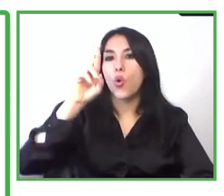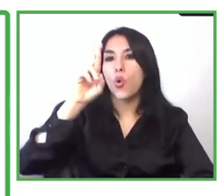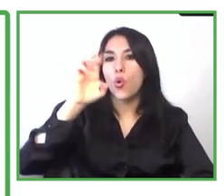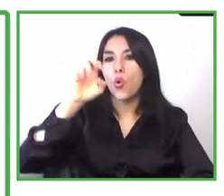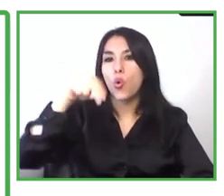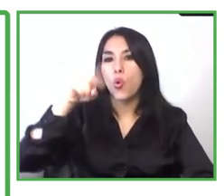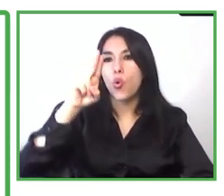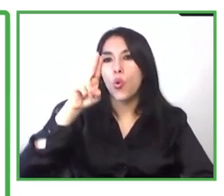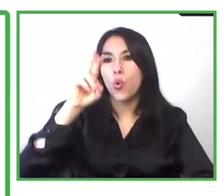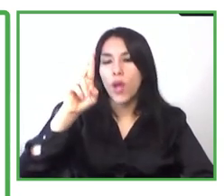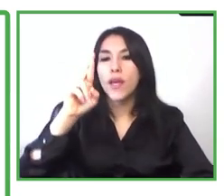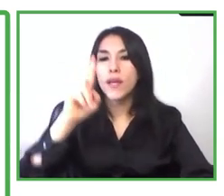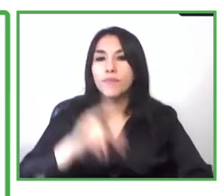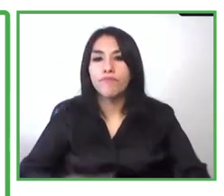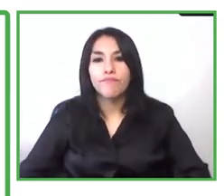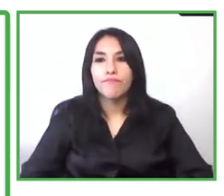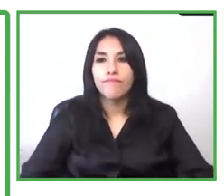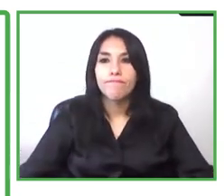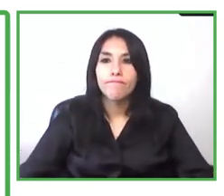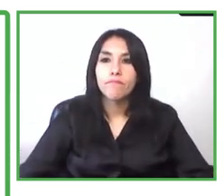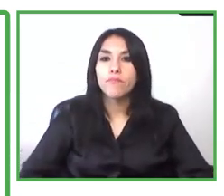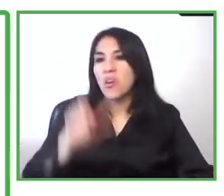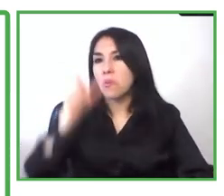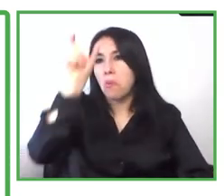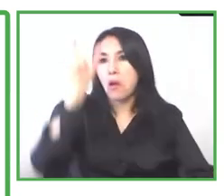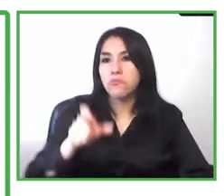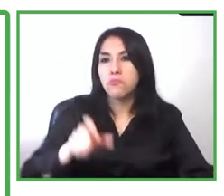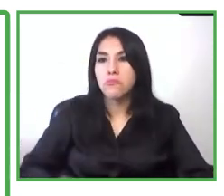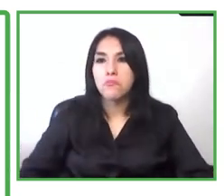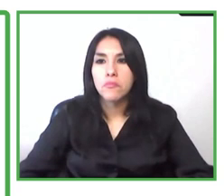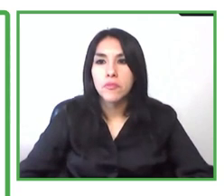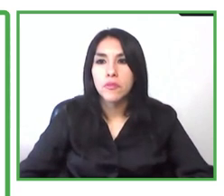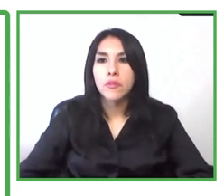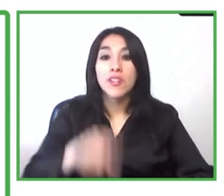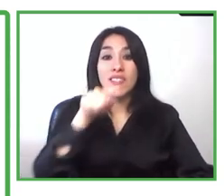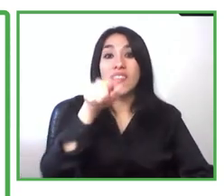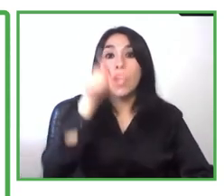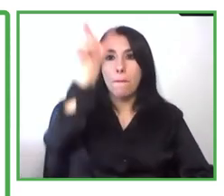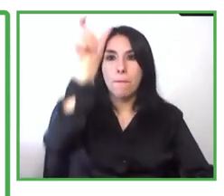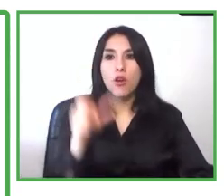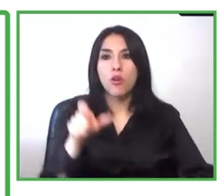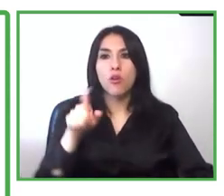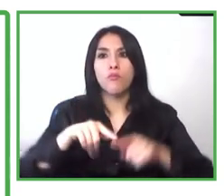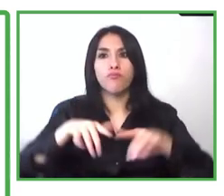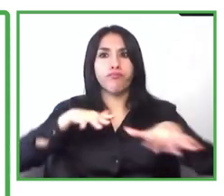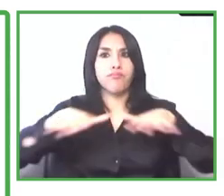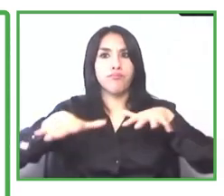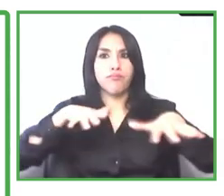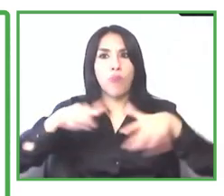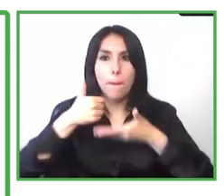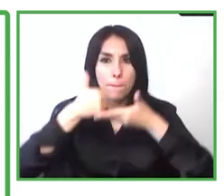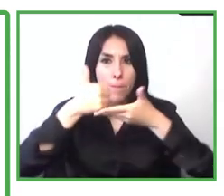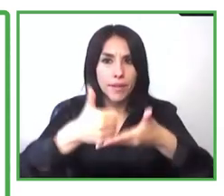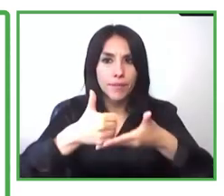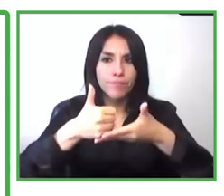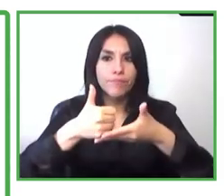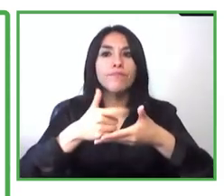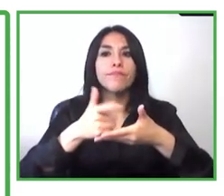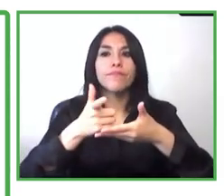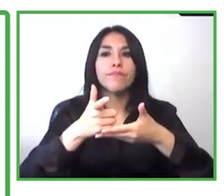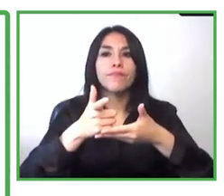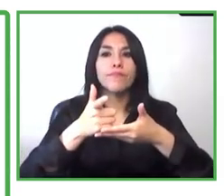graduate program alumni to raise funding as you know uh the the outcome of the training